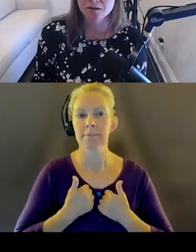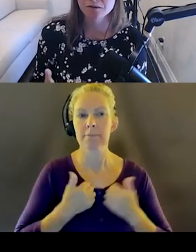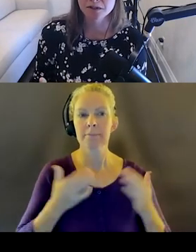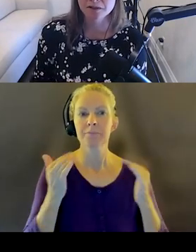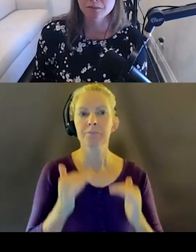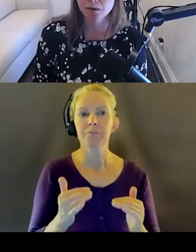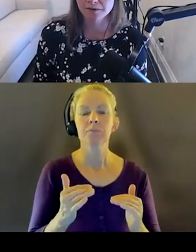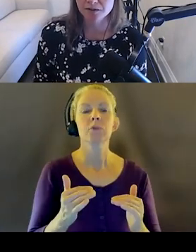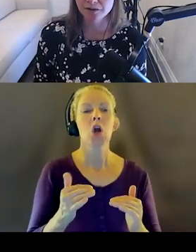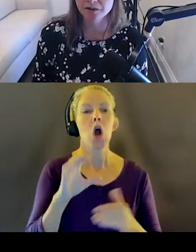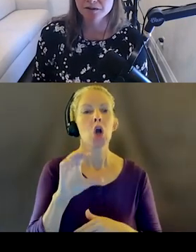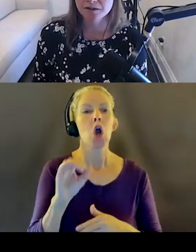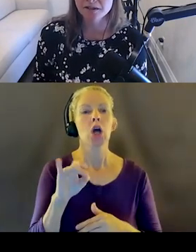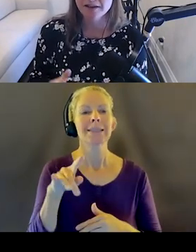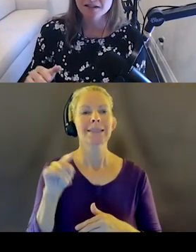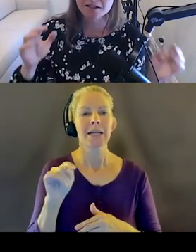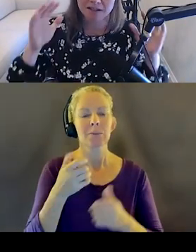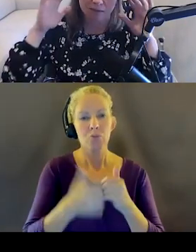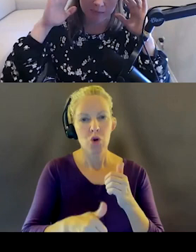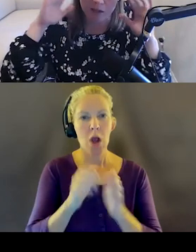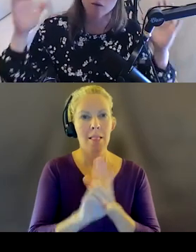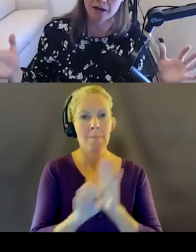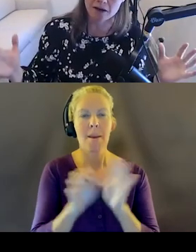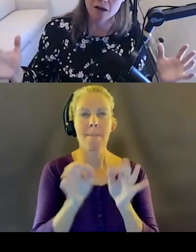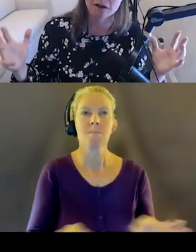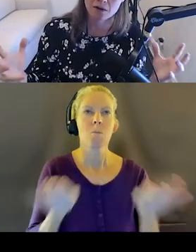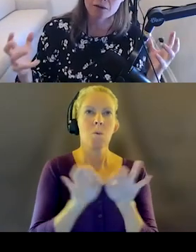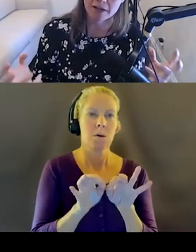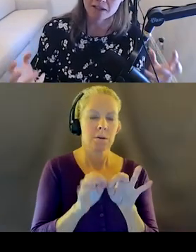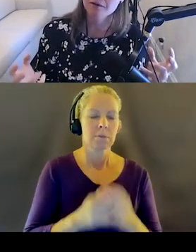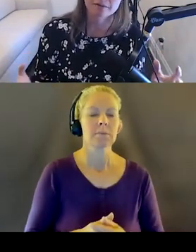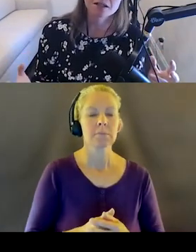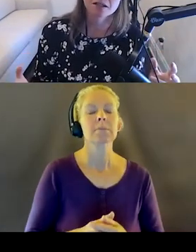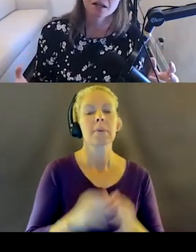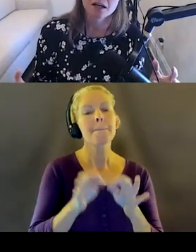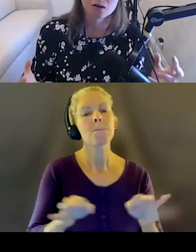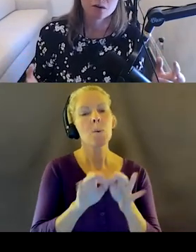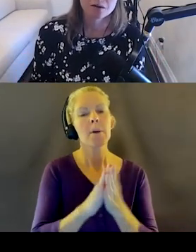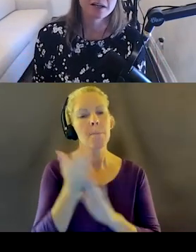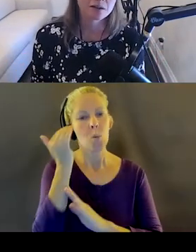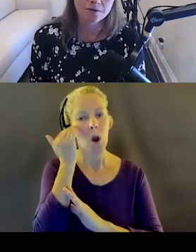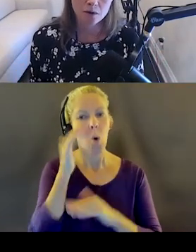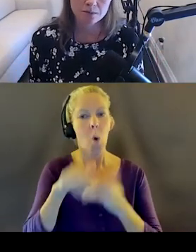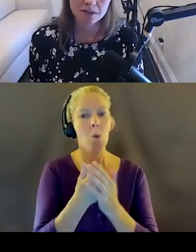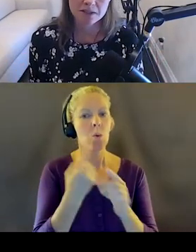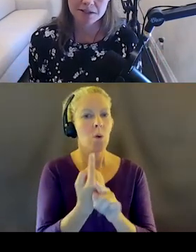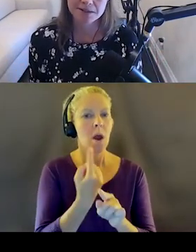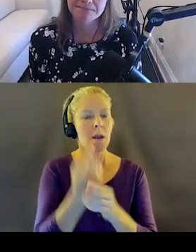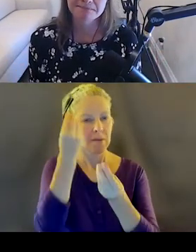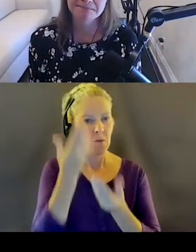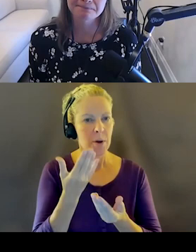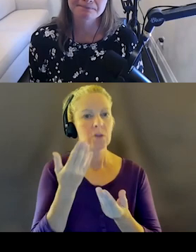element is also really, really important for screen reader users. They just need to be aware of all the right information in order to make an informed